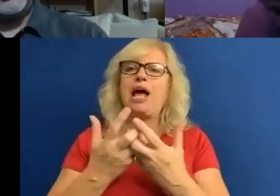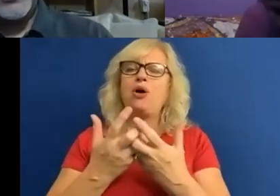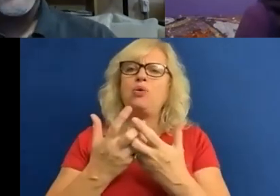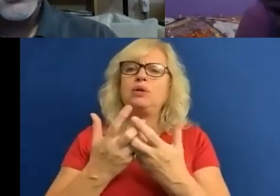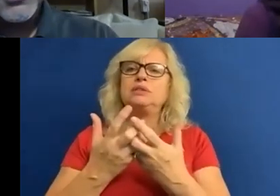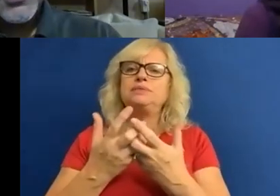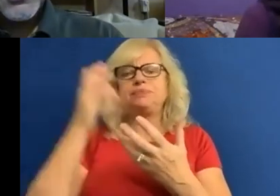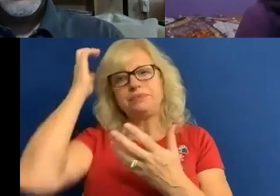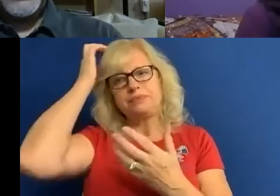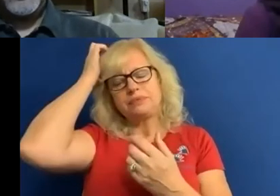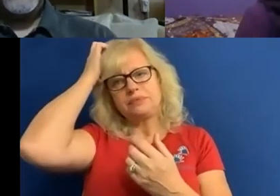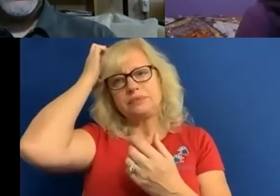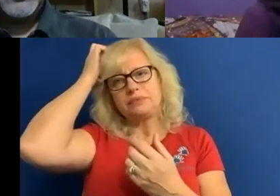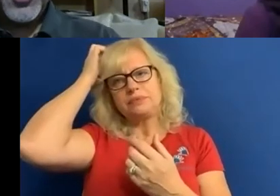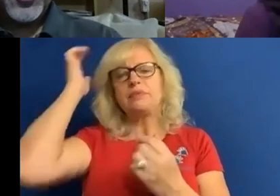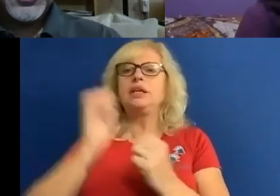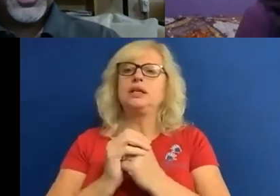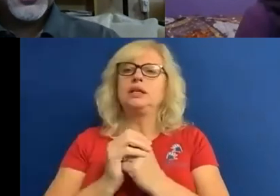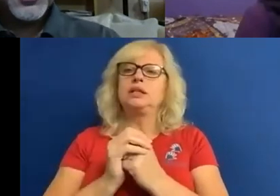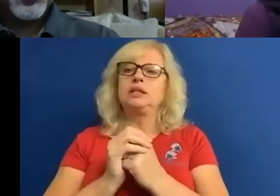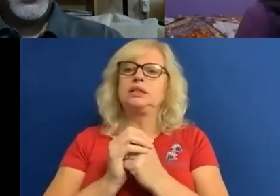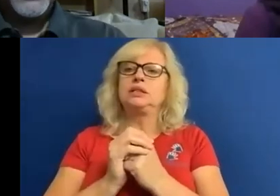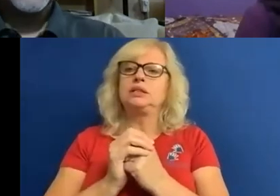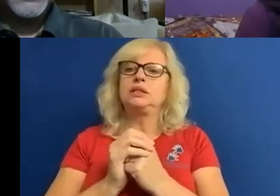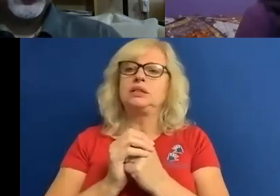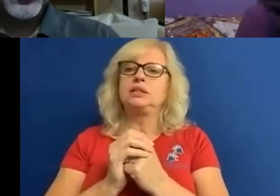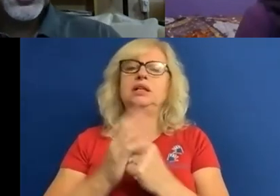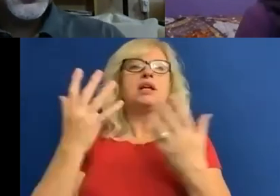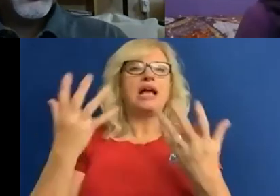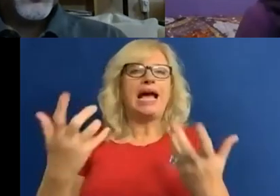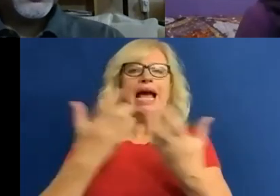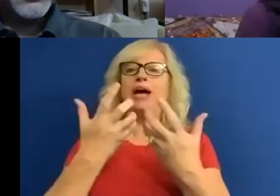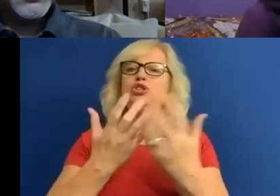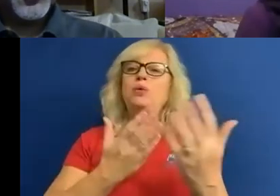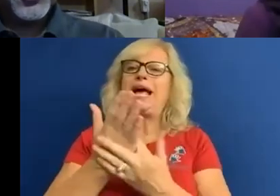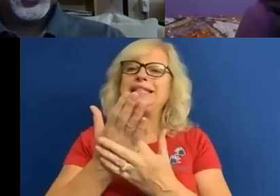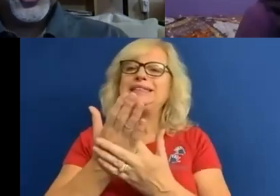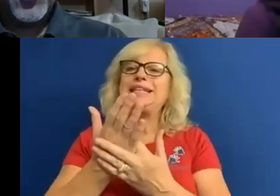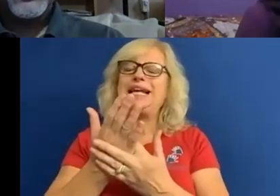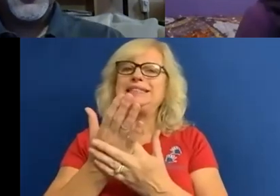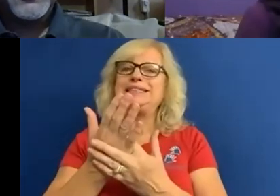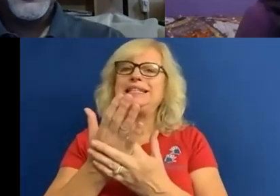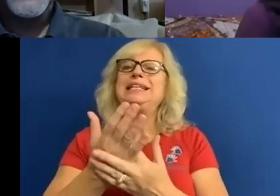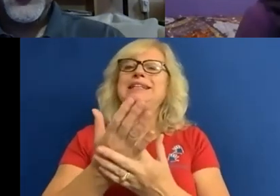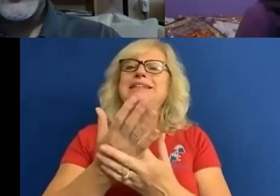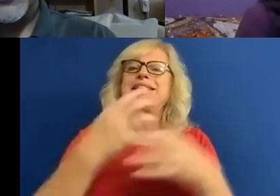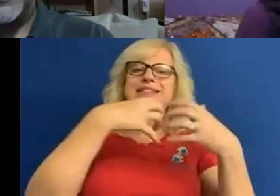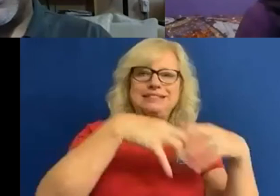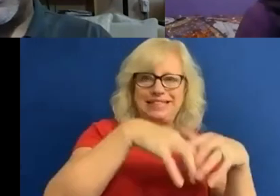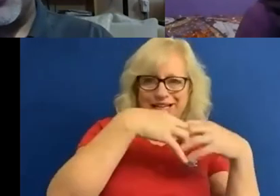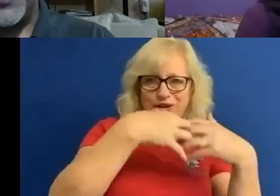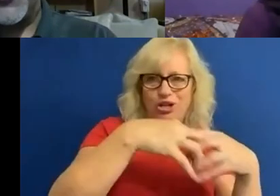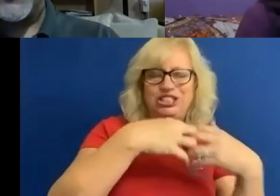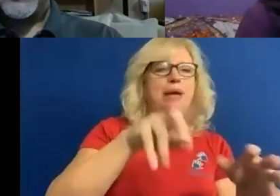being able to access technologies, because it is simply inaccessible, versus because you are not sufficiently